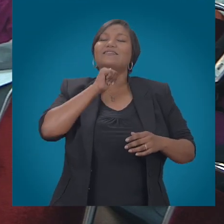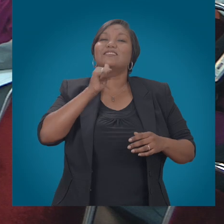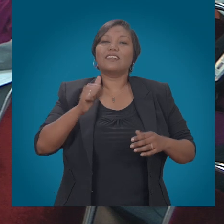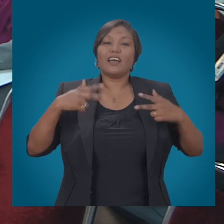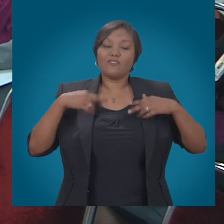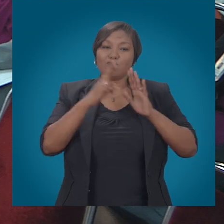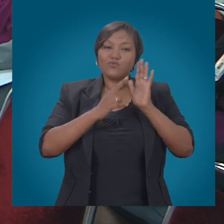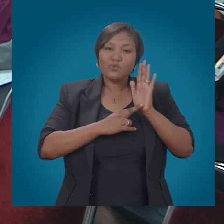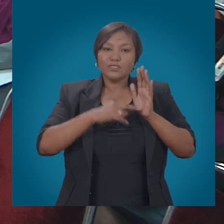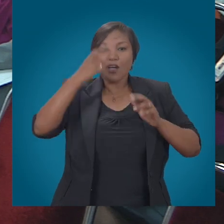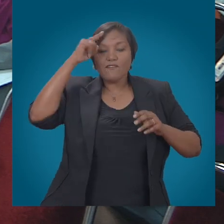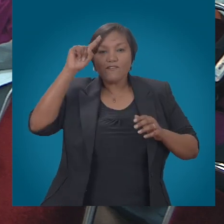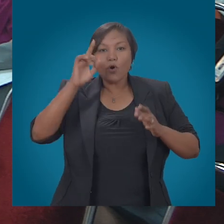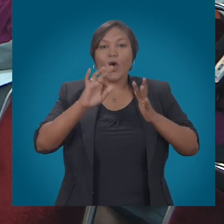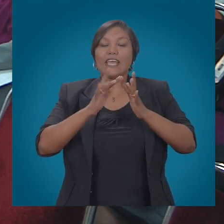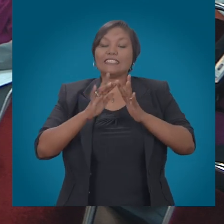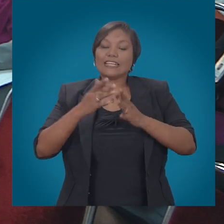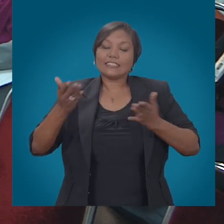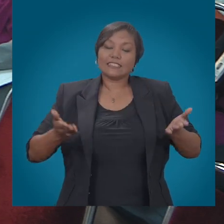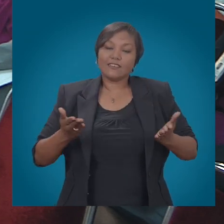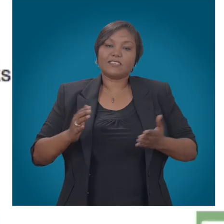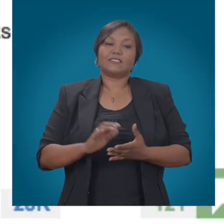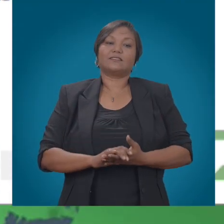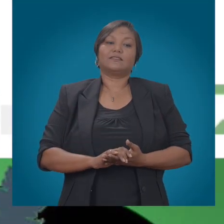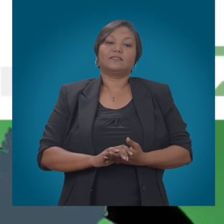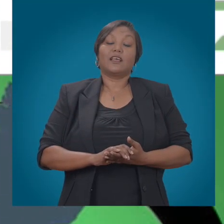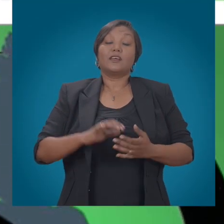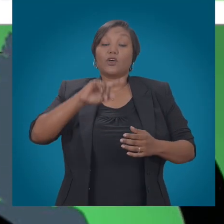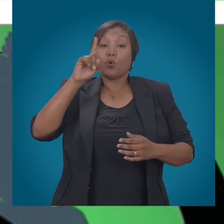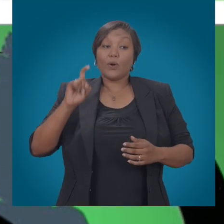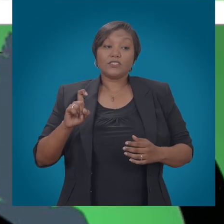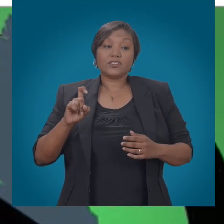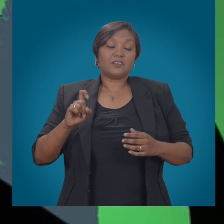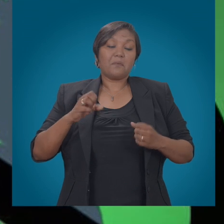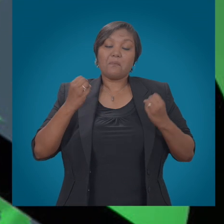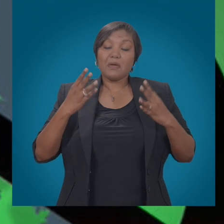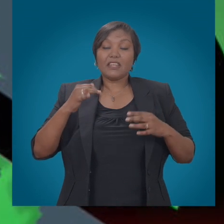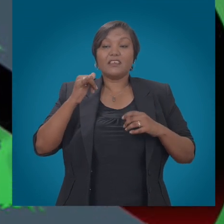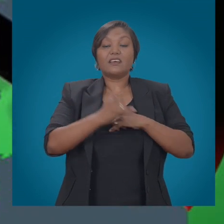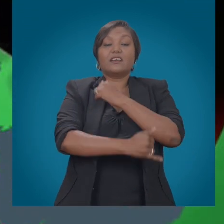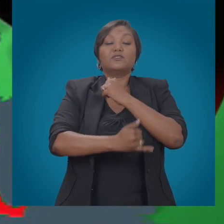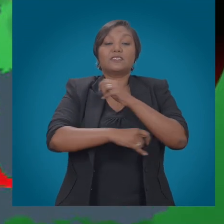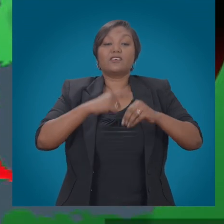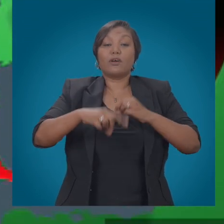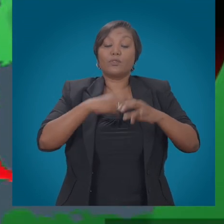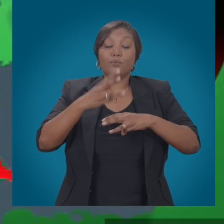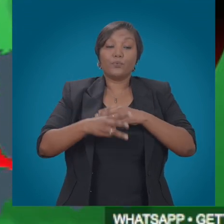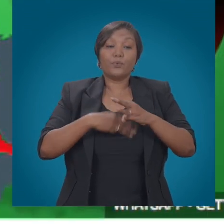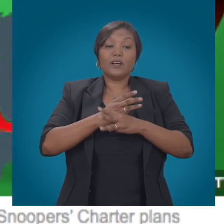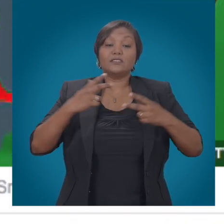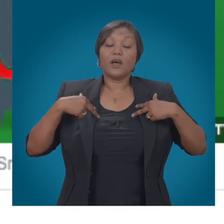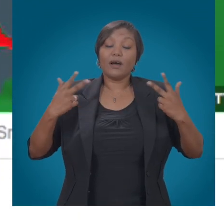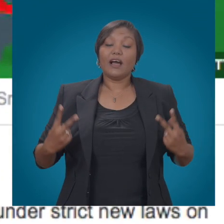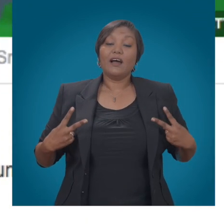does not currently regulate services provided through the web. It is a question confronting many countries, some of which have gone the extreme route